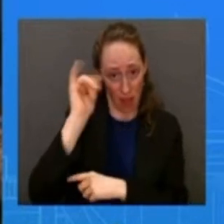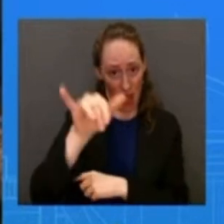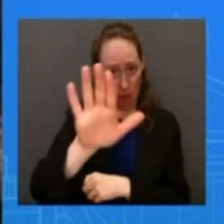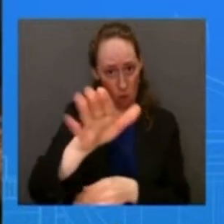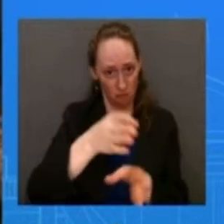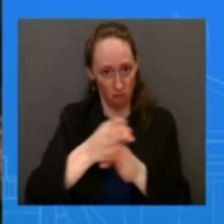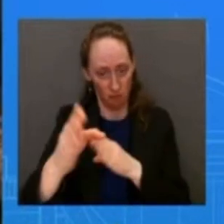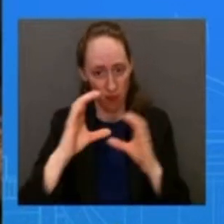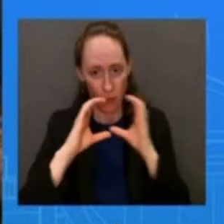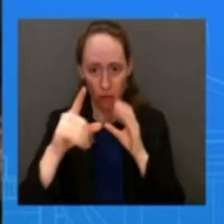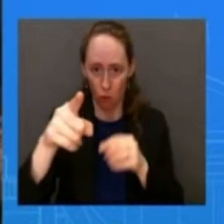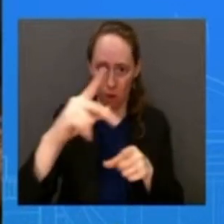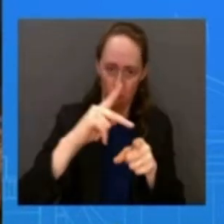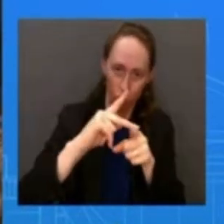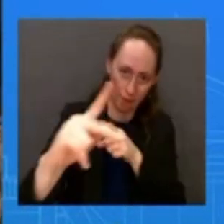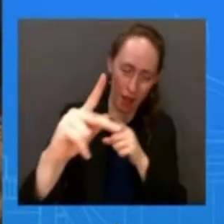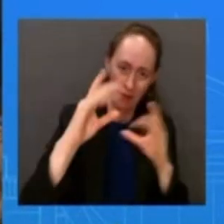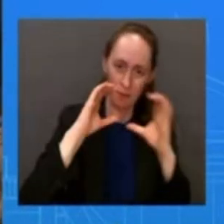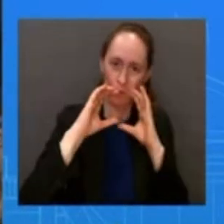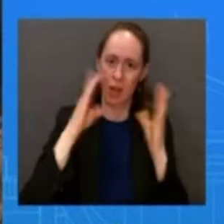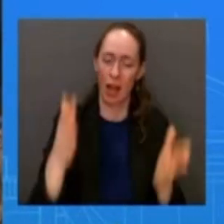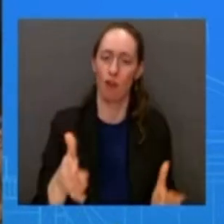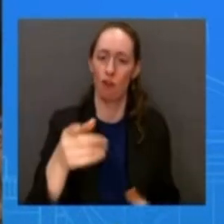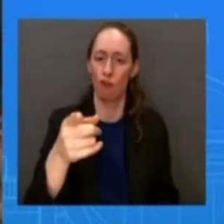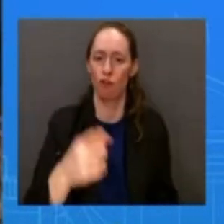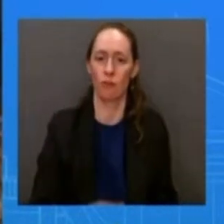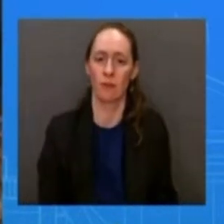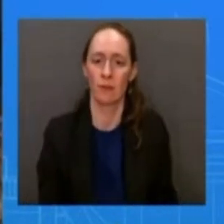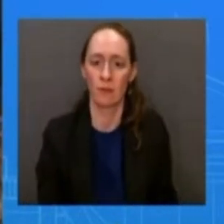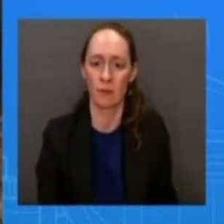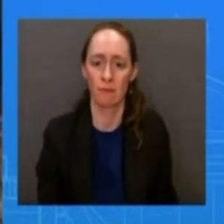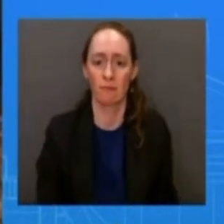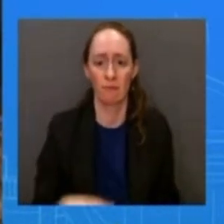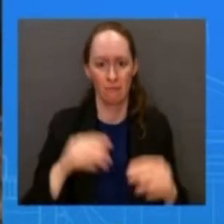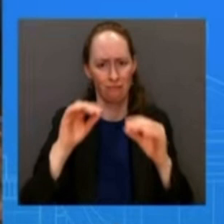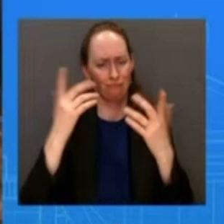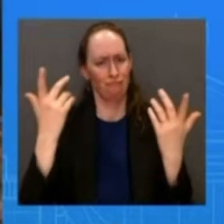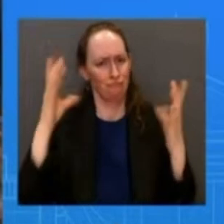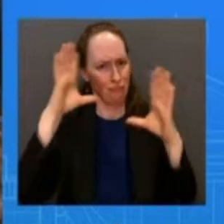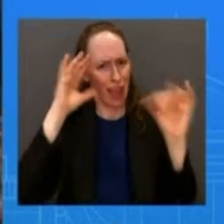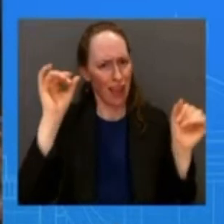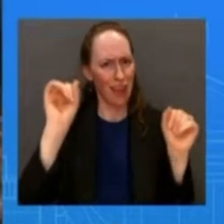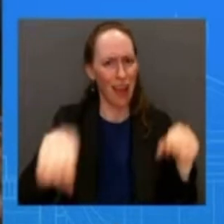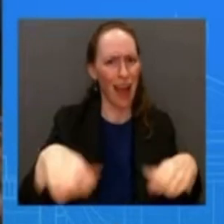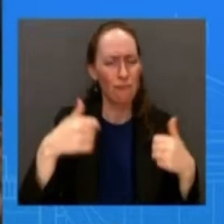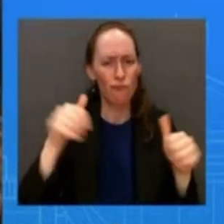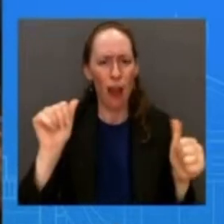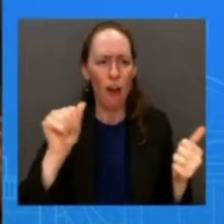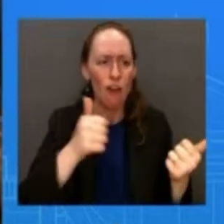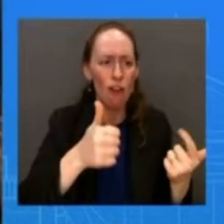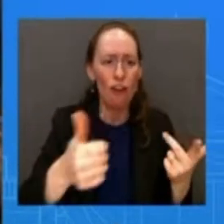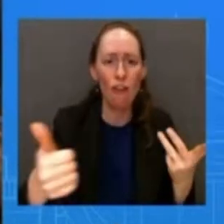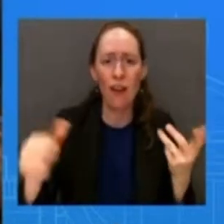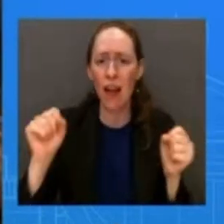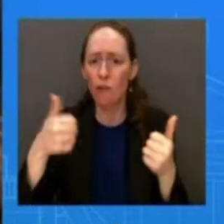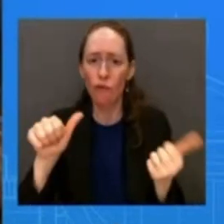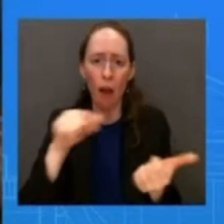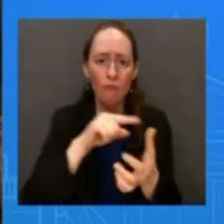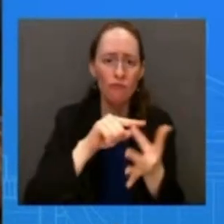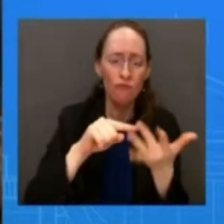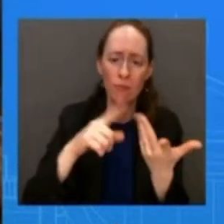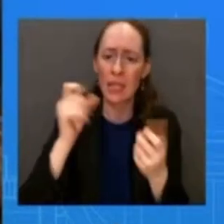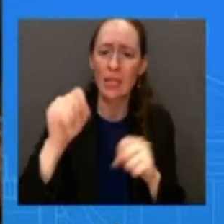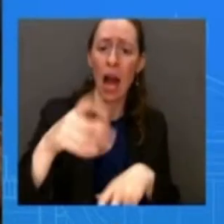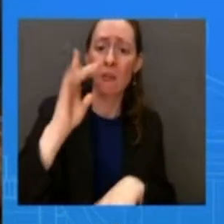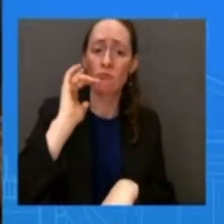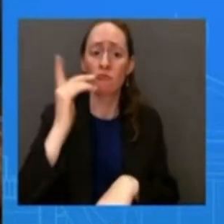obviously a variety of settings the president can employ set pieces impromptu remarks teleprompter no teleprompter etc